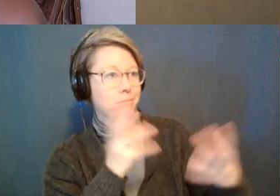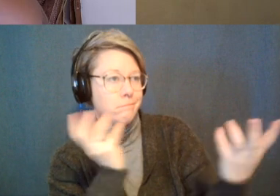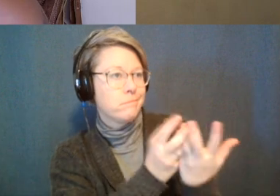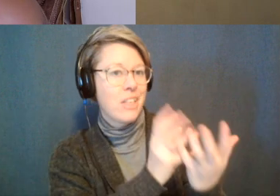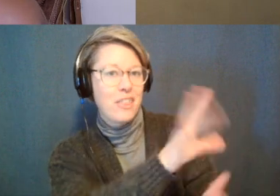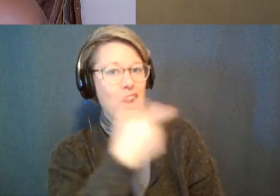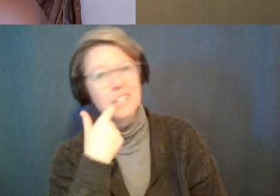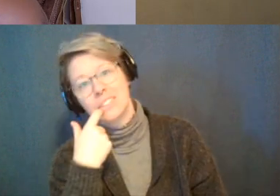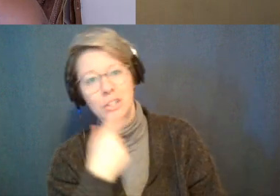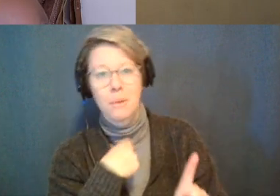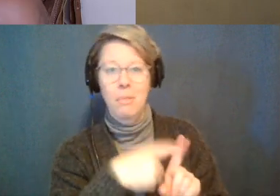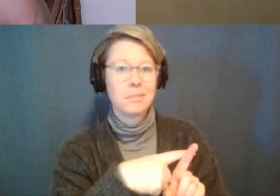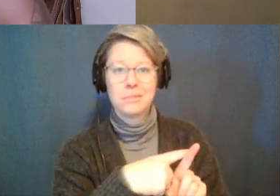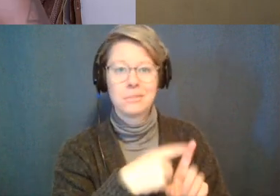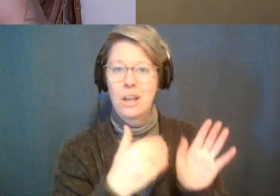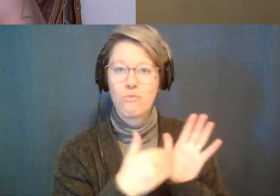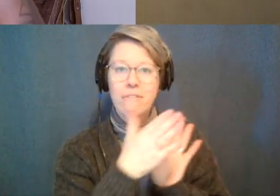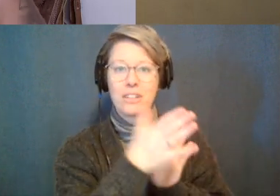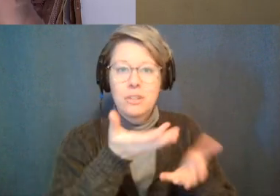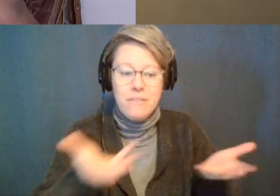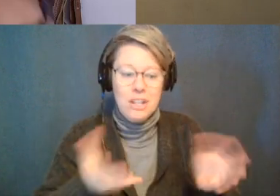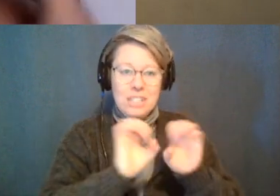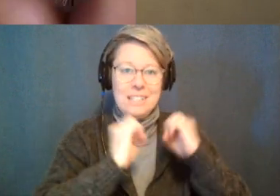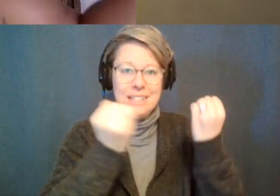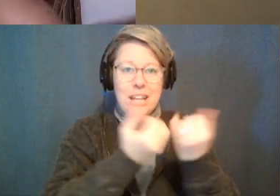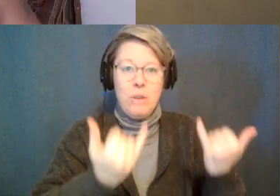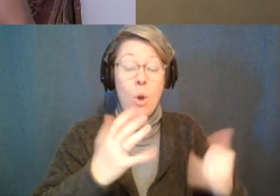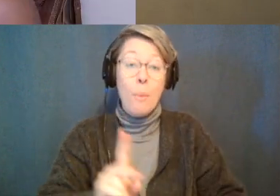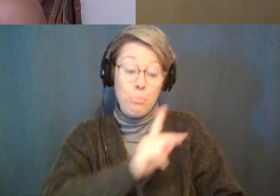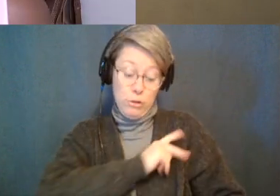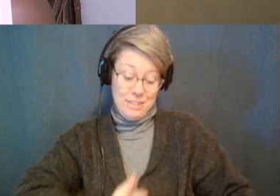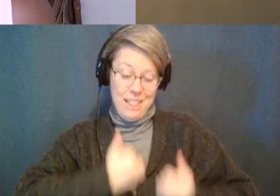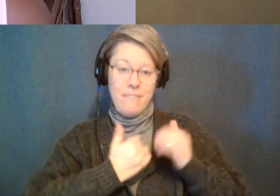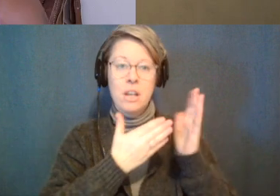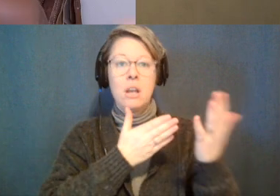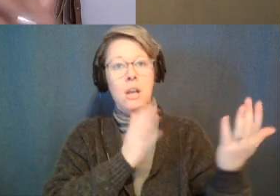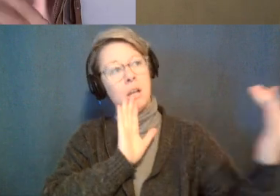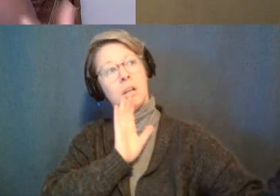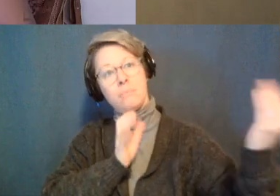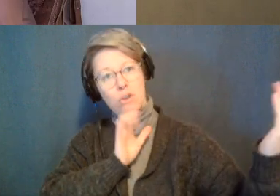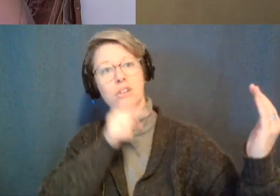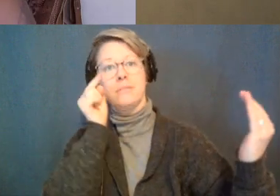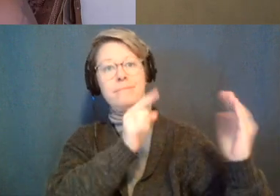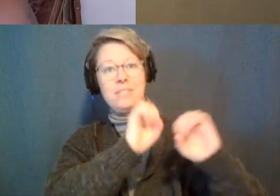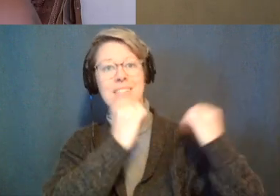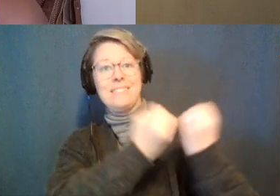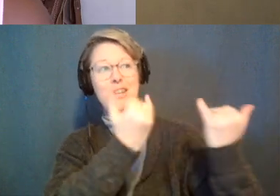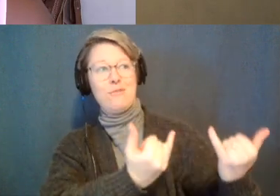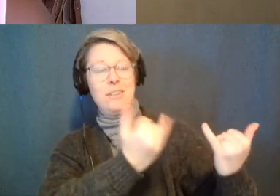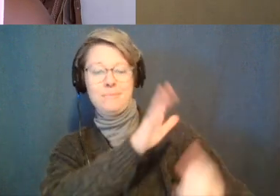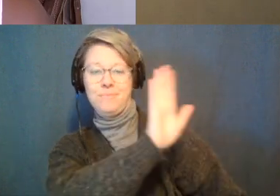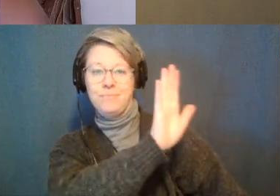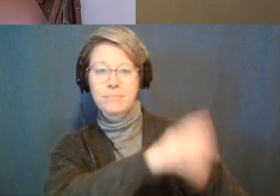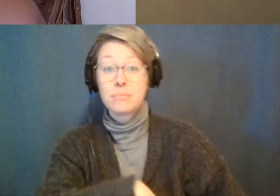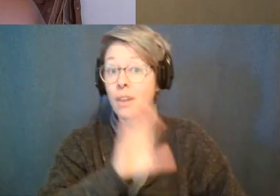it's all a reflection like everything that's happening in our personal lives is playing out out there in the massive scale so for me it's like aha that's that's what the